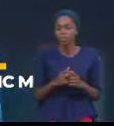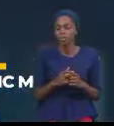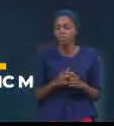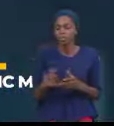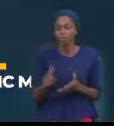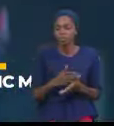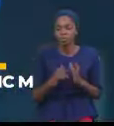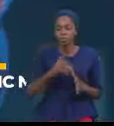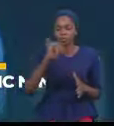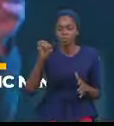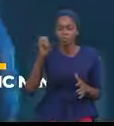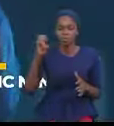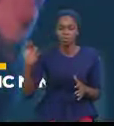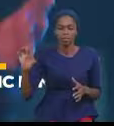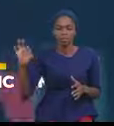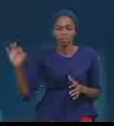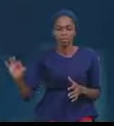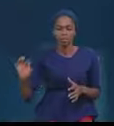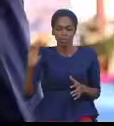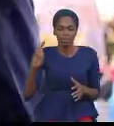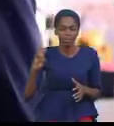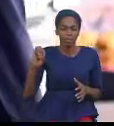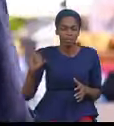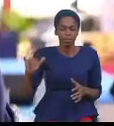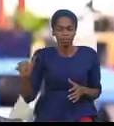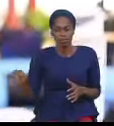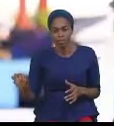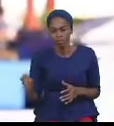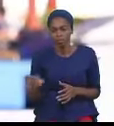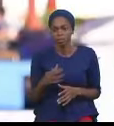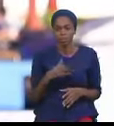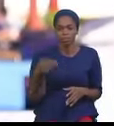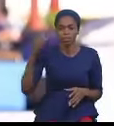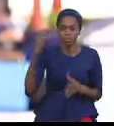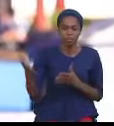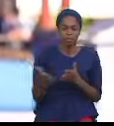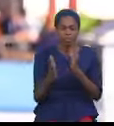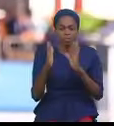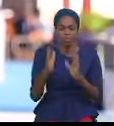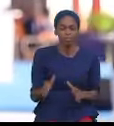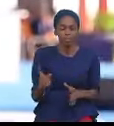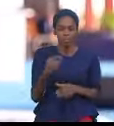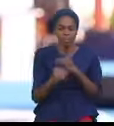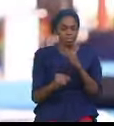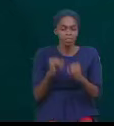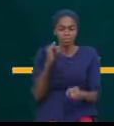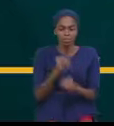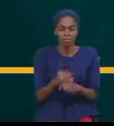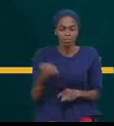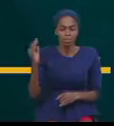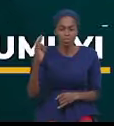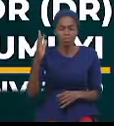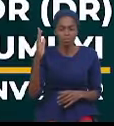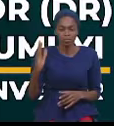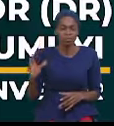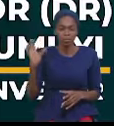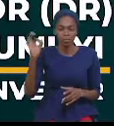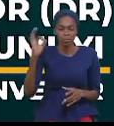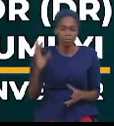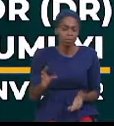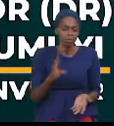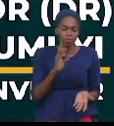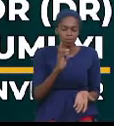from the USA. God's servant, our international evangelist, Pastor Dr. W.F.